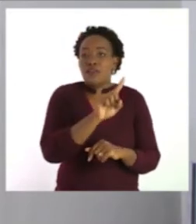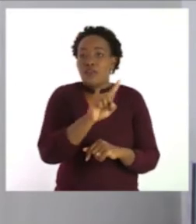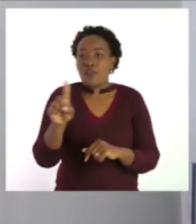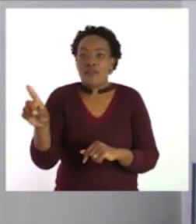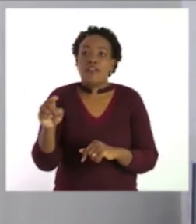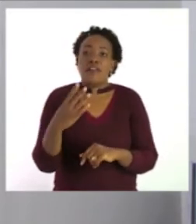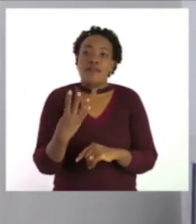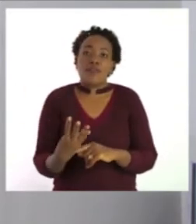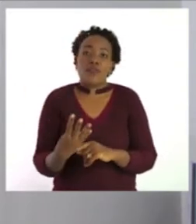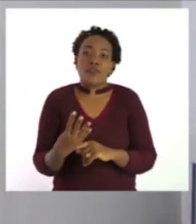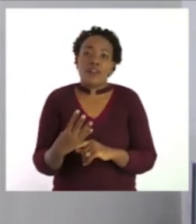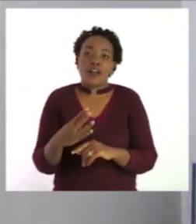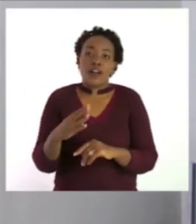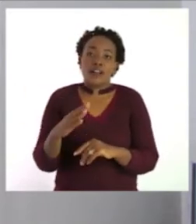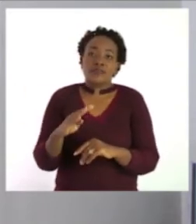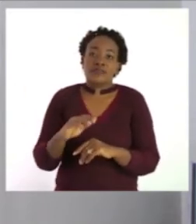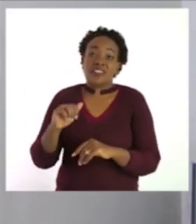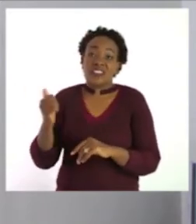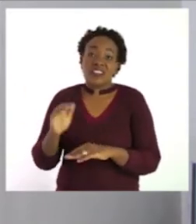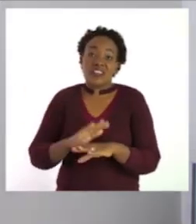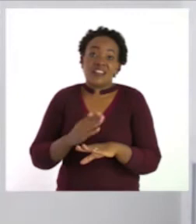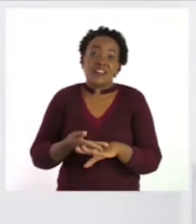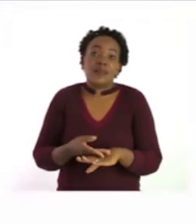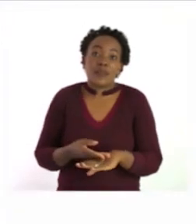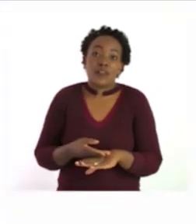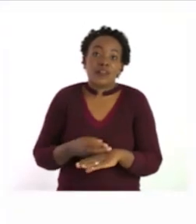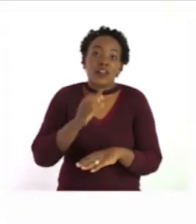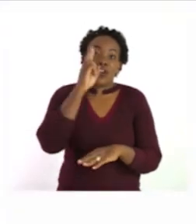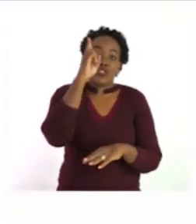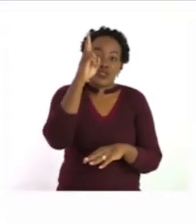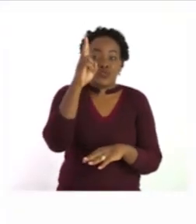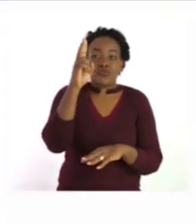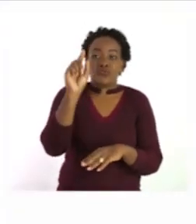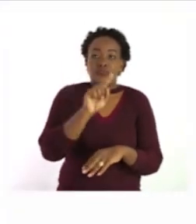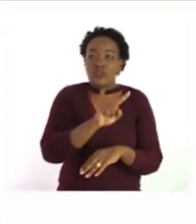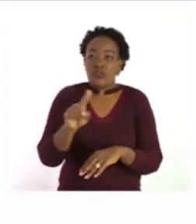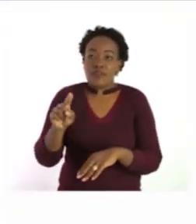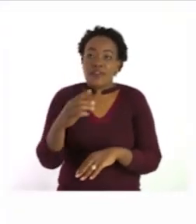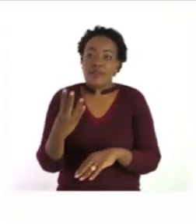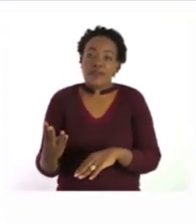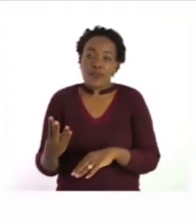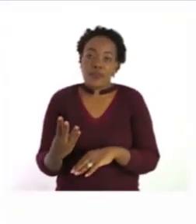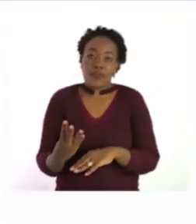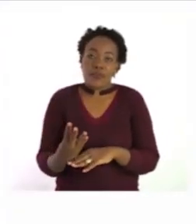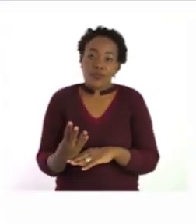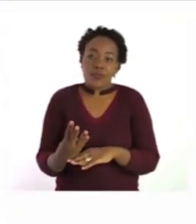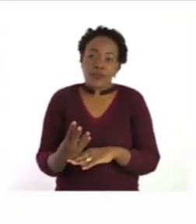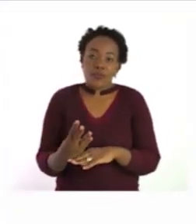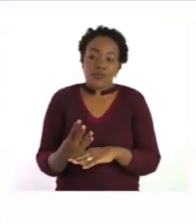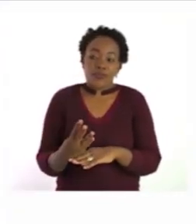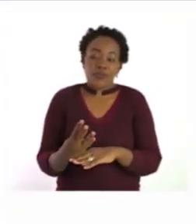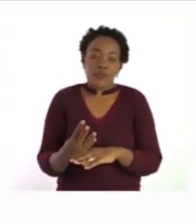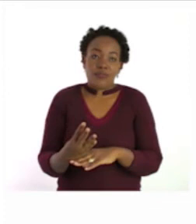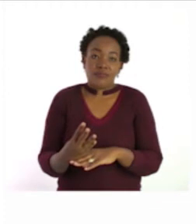Let me do another example again. Two over four. It means we can also color